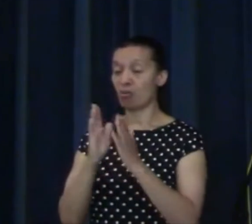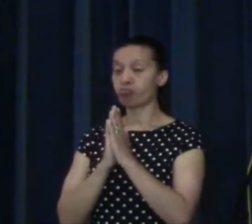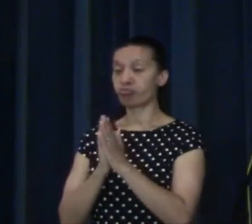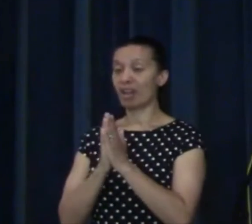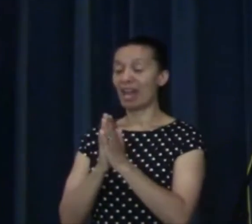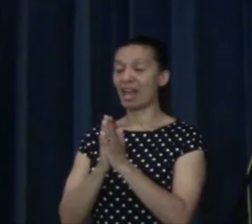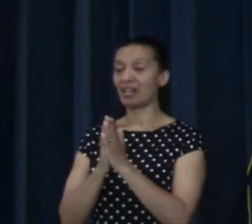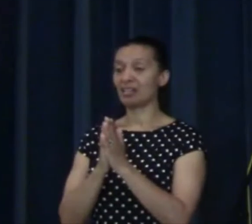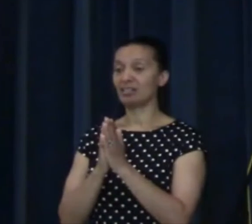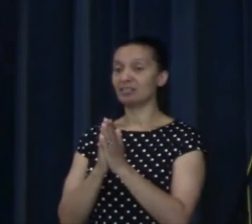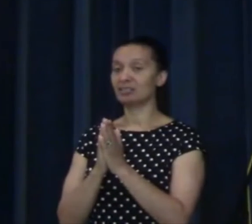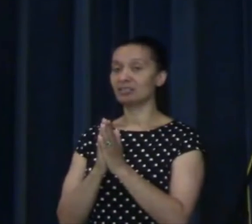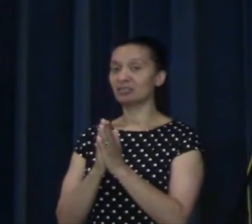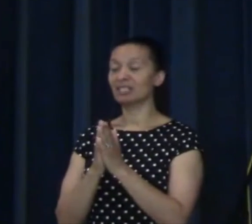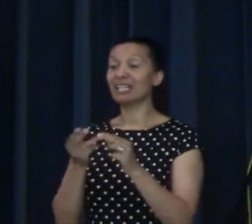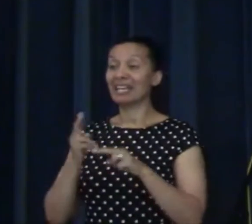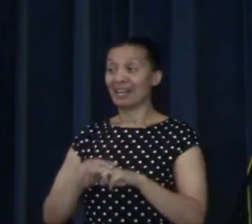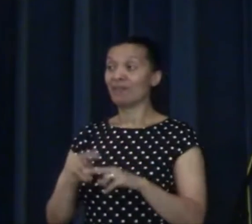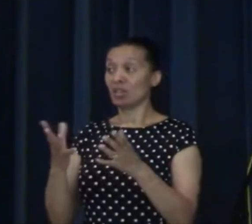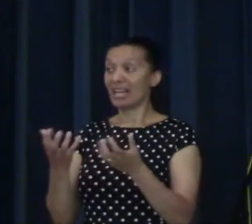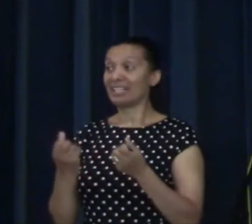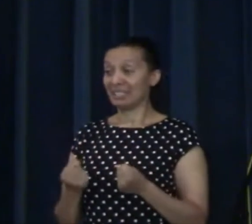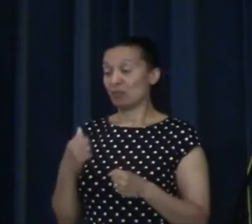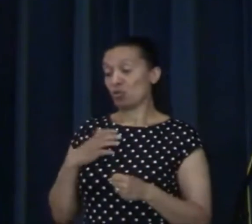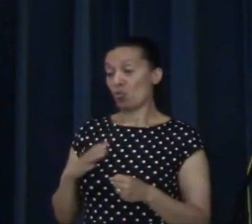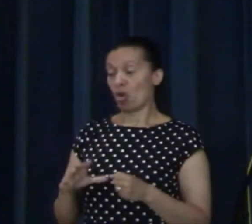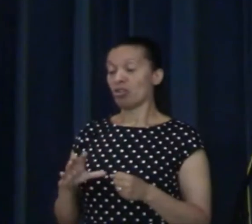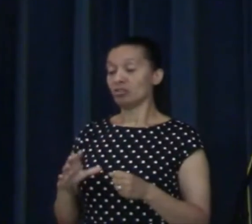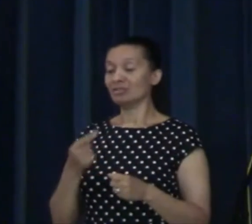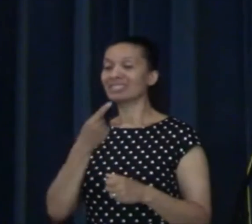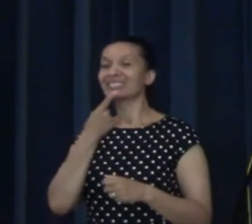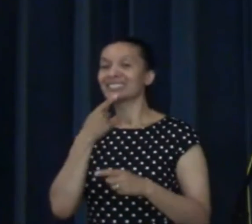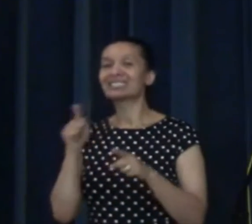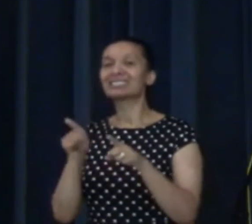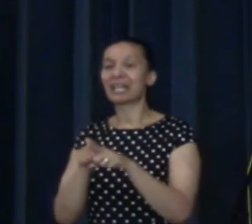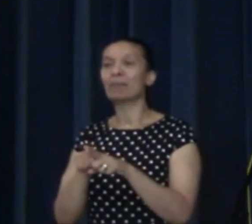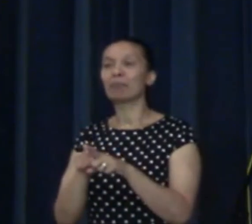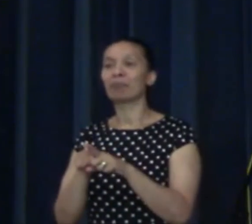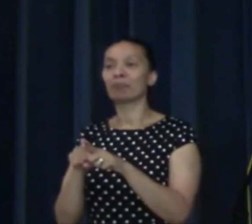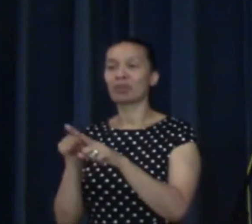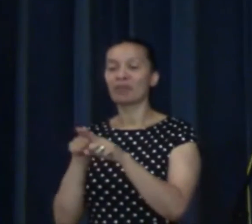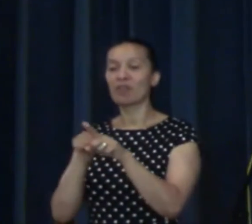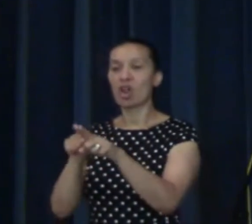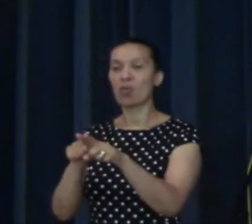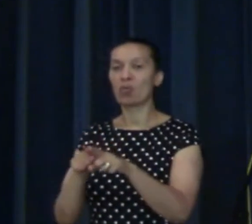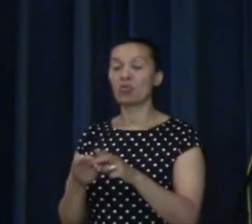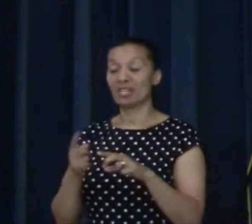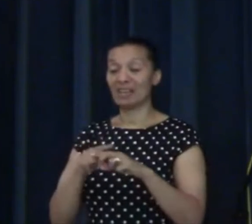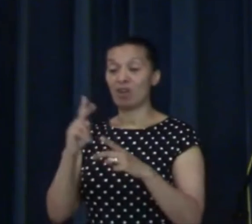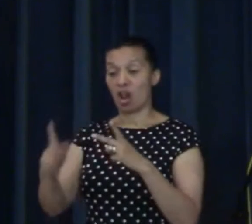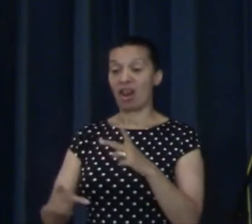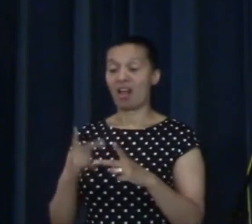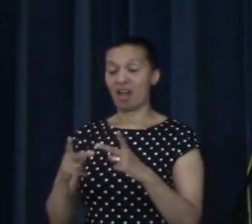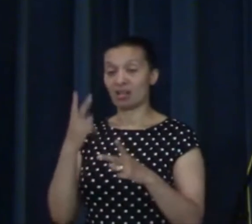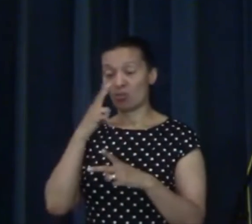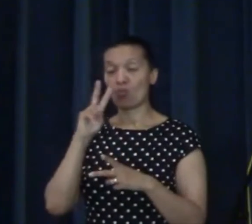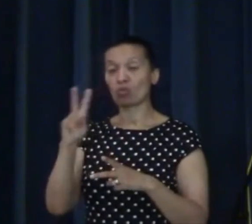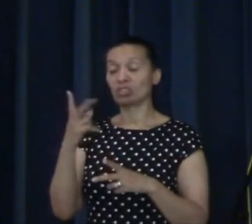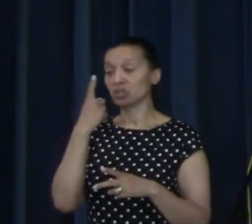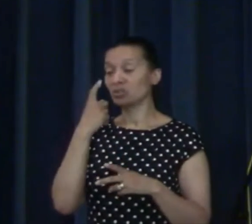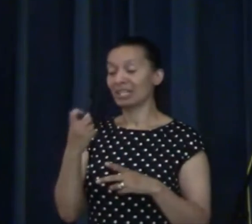accept him in your heart, you follow on. You repeat those words either out loud or in your heart at home if you're watching online.